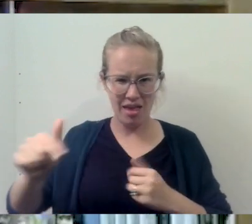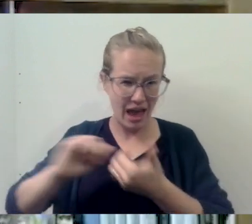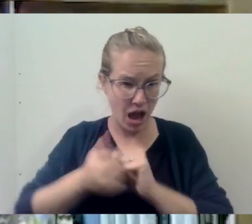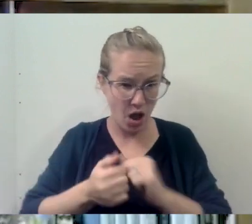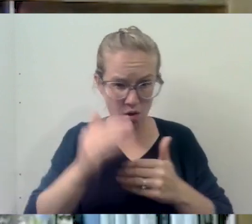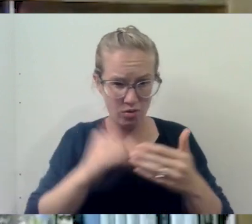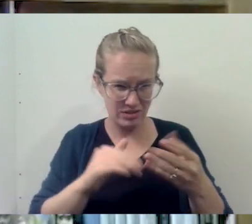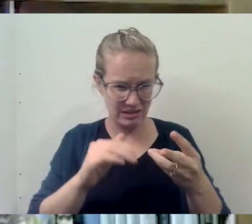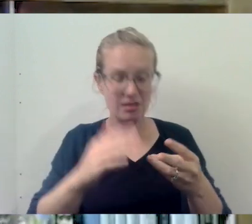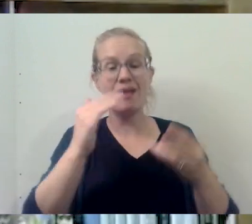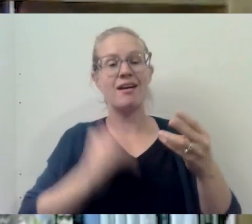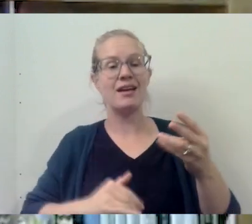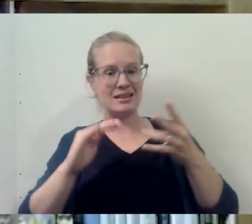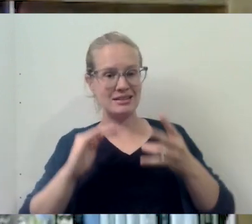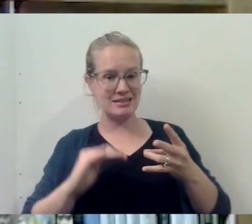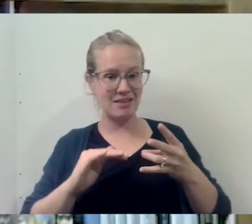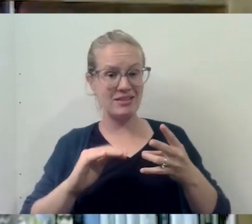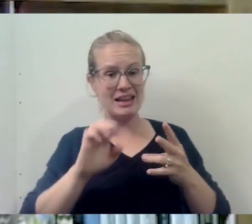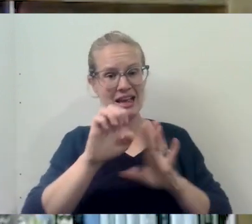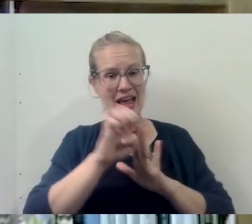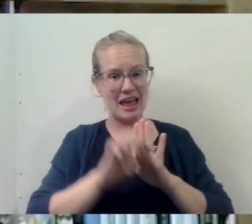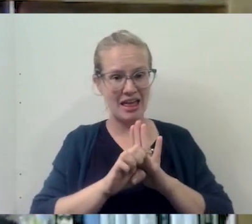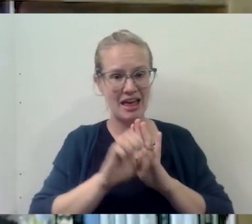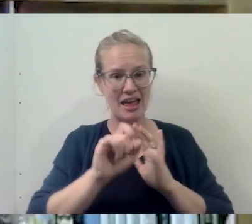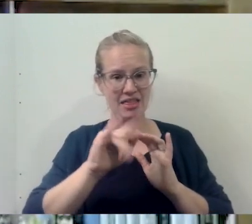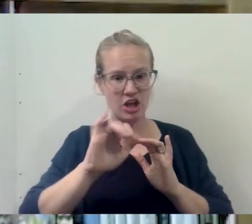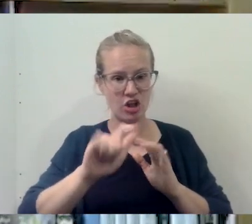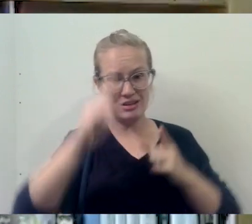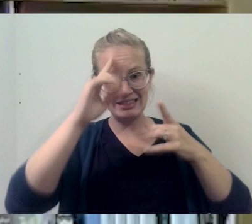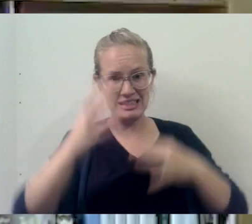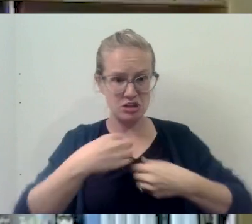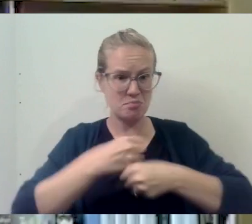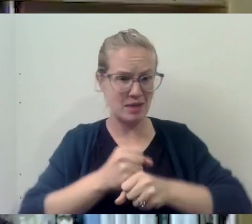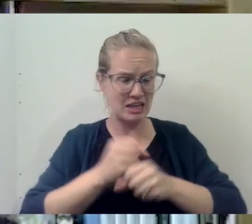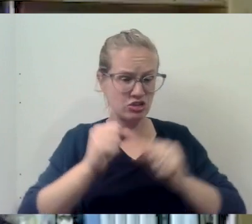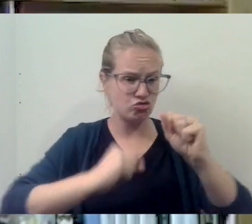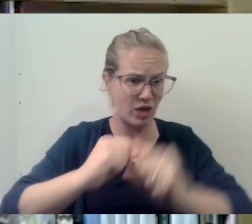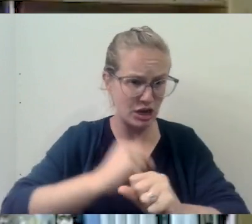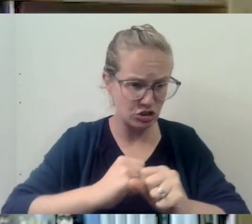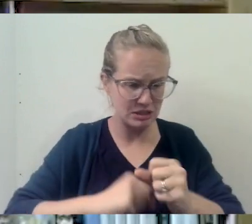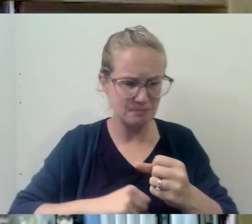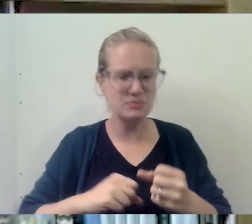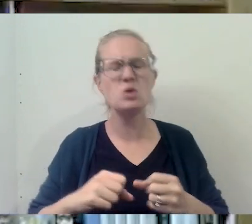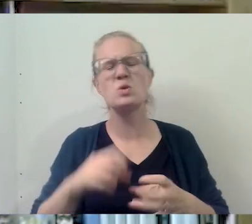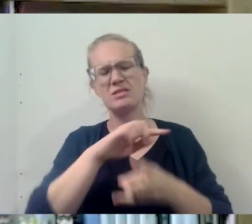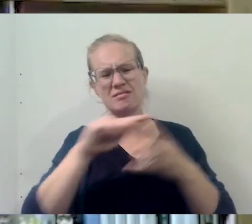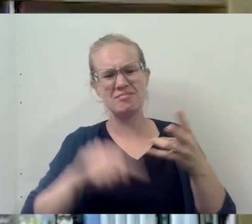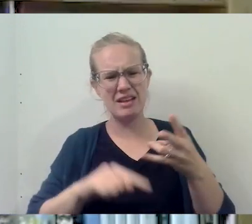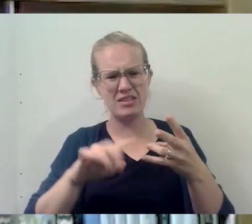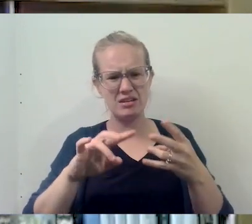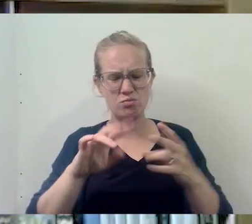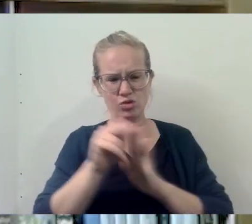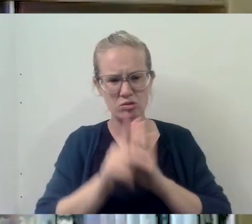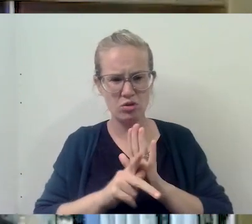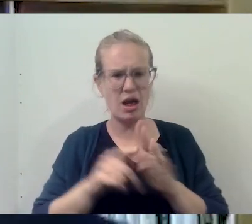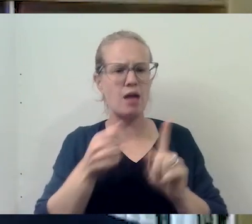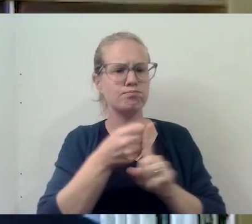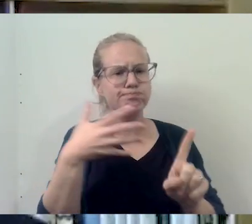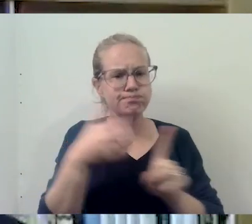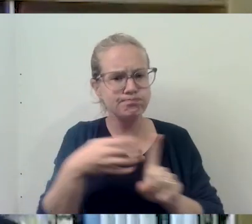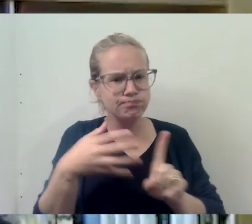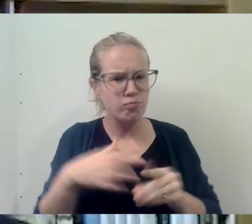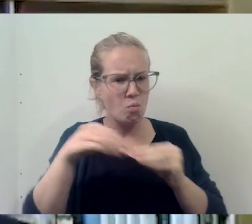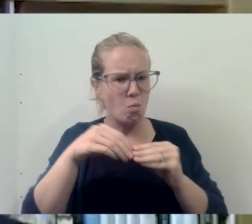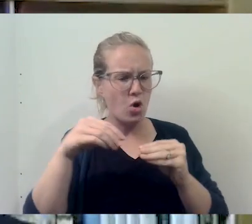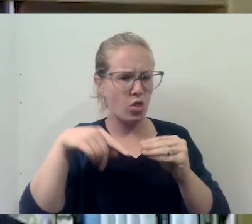how can we embrace ethical decision-making strategies? So these are seven principles that I kind of unpack in these books. And a good